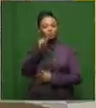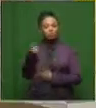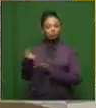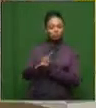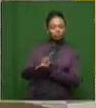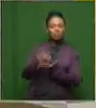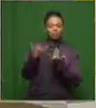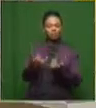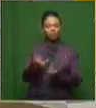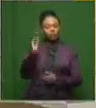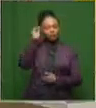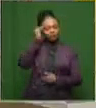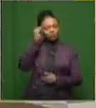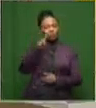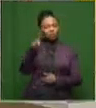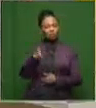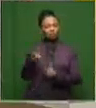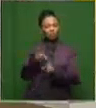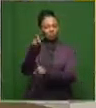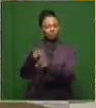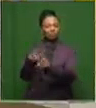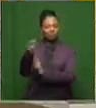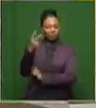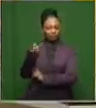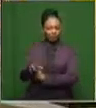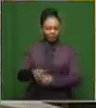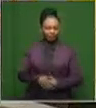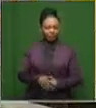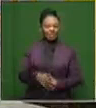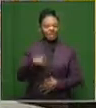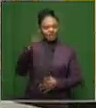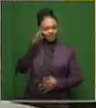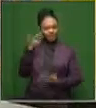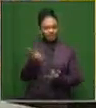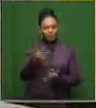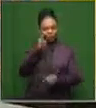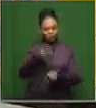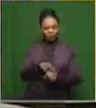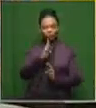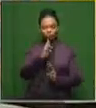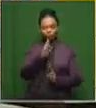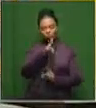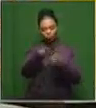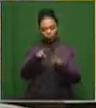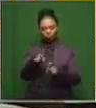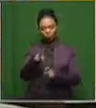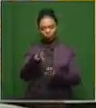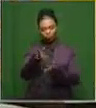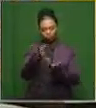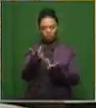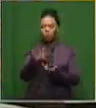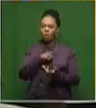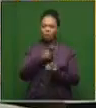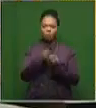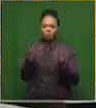and an interesting question from a viewer. And this one, I think we need to because there are, of course, a lot of people that are worried about this. So